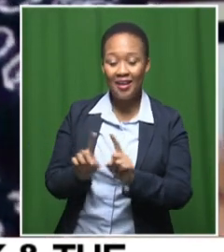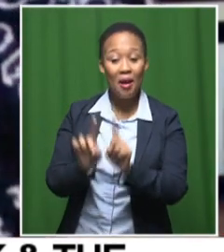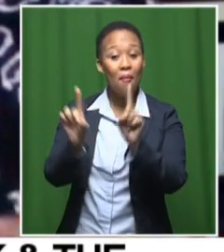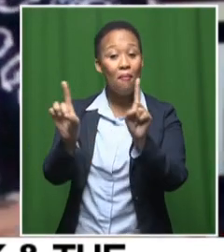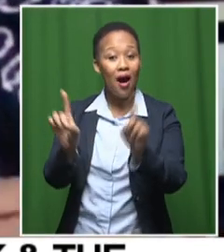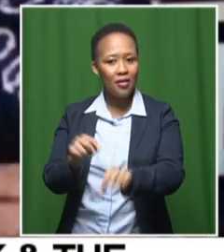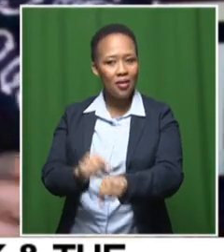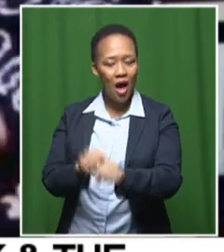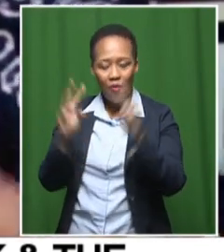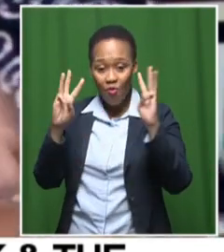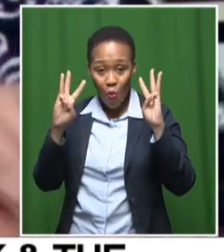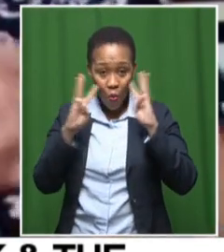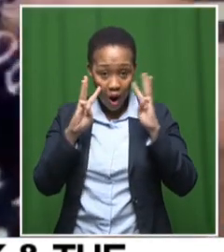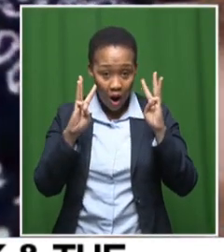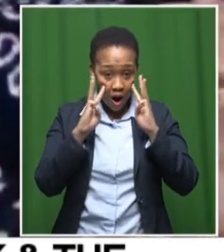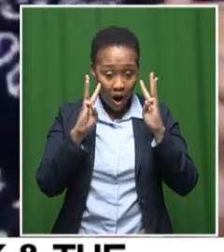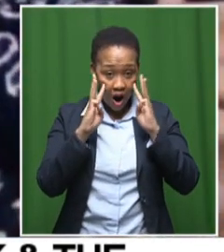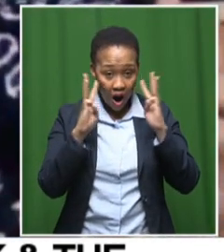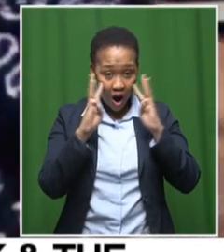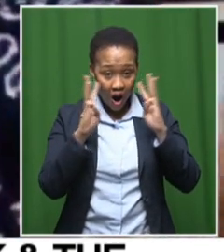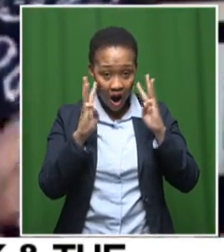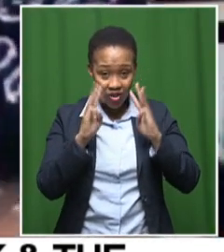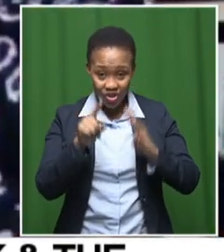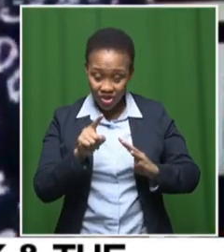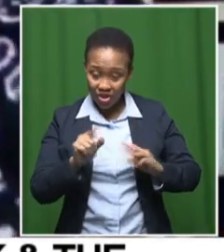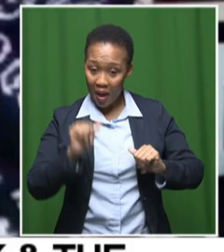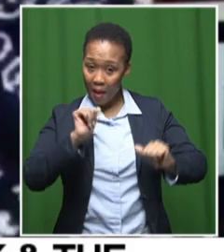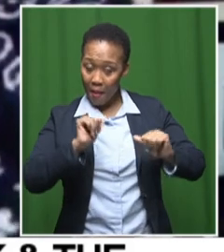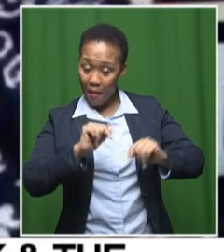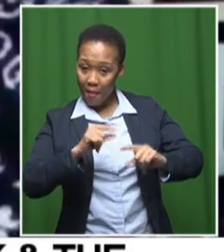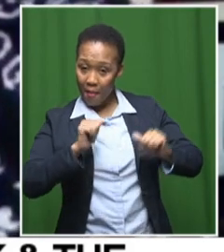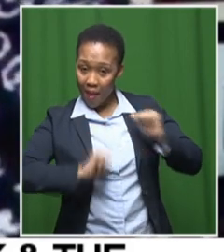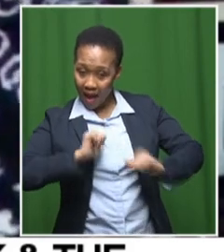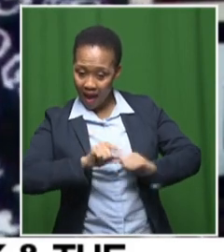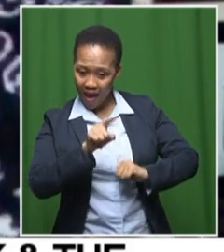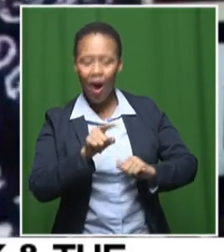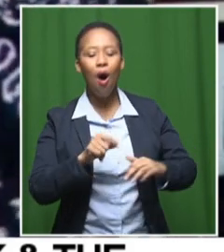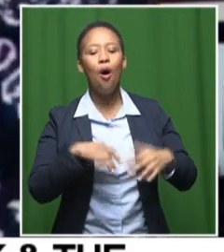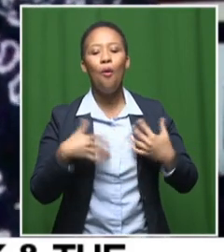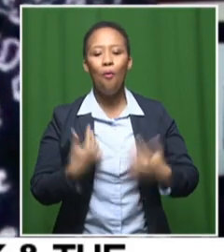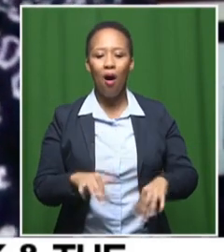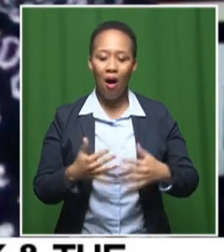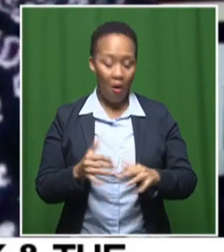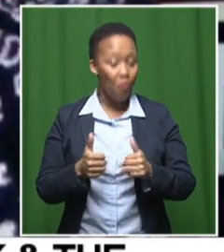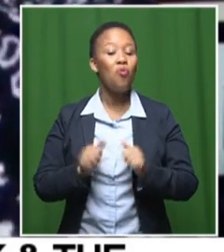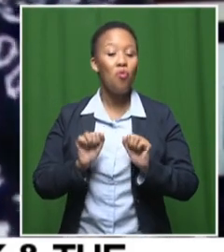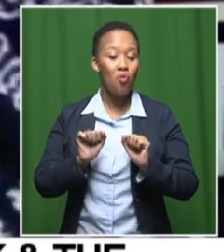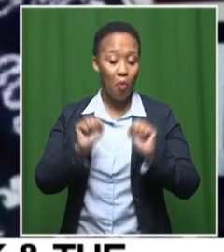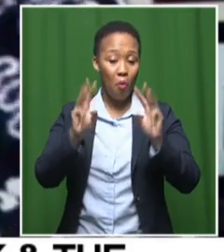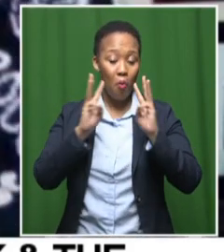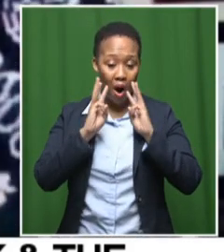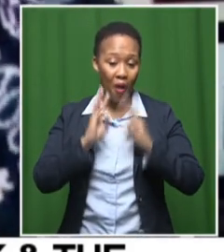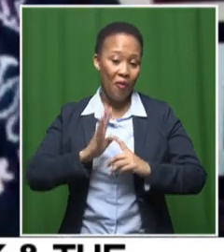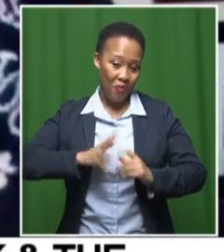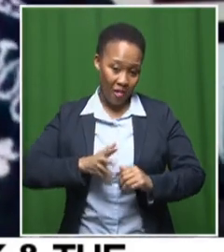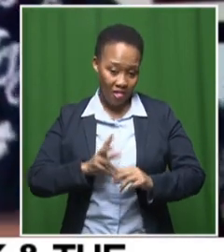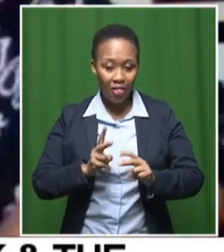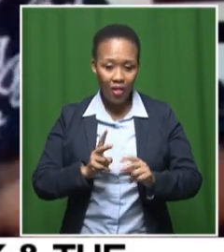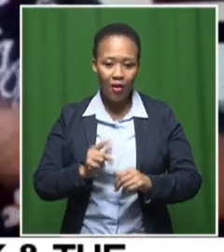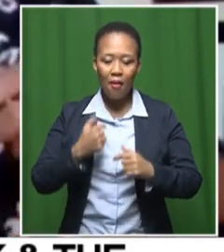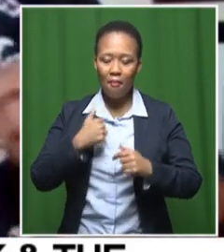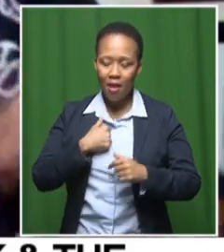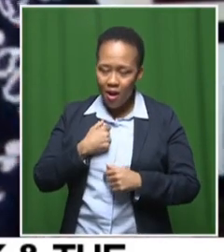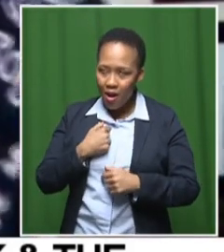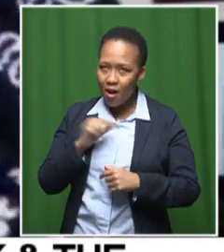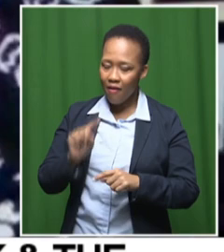watch it, it just looks like this well-organized chaos. But putting it together, especially in the time frame that we've done this one in, is like,